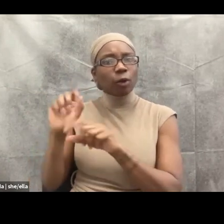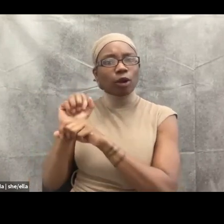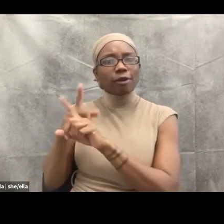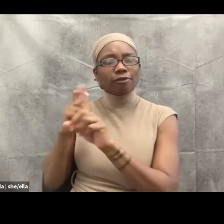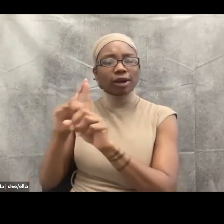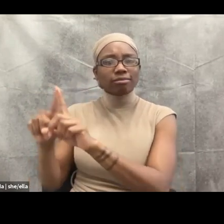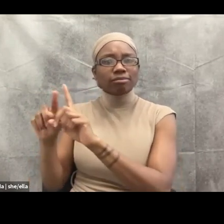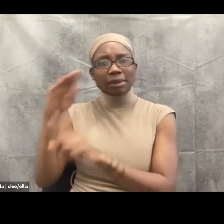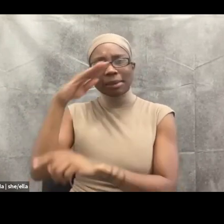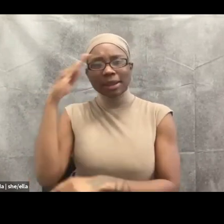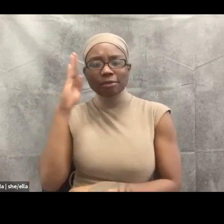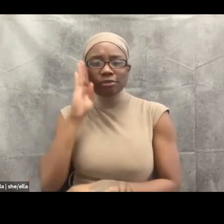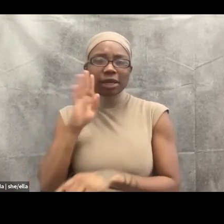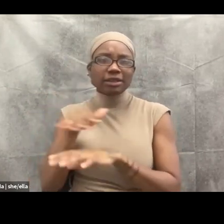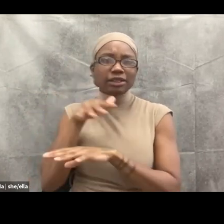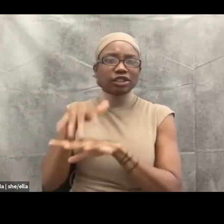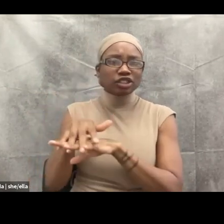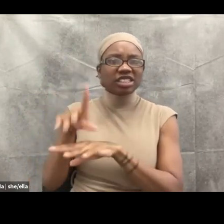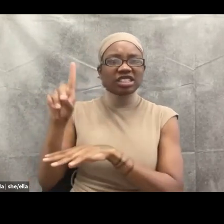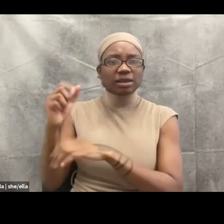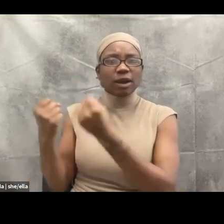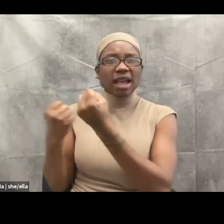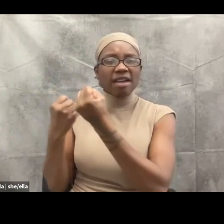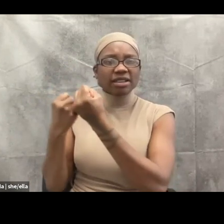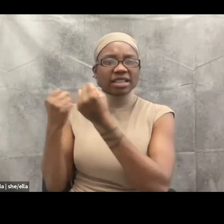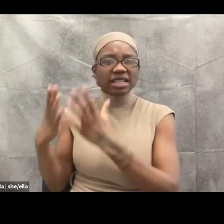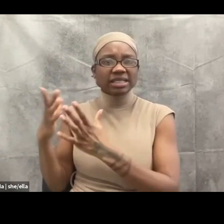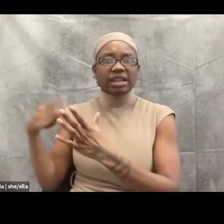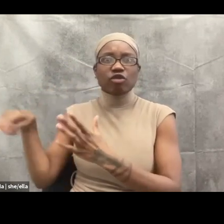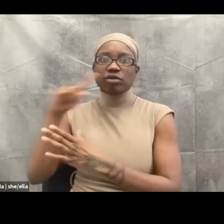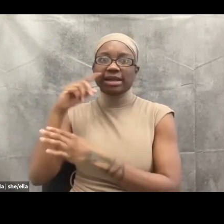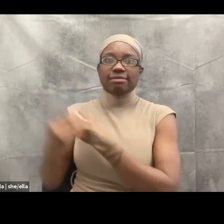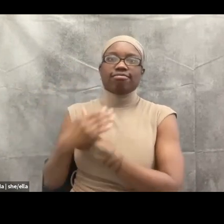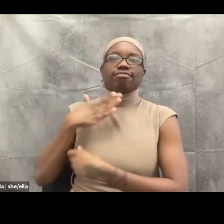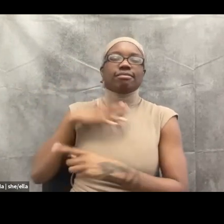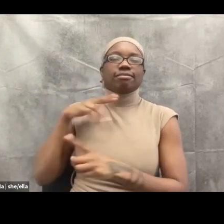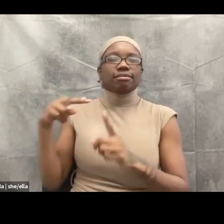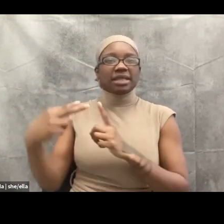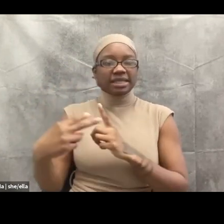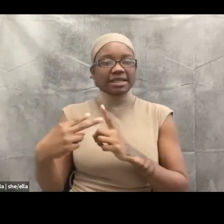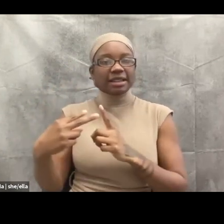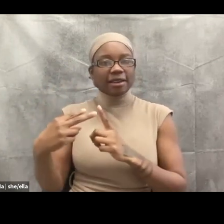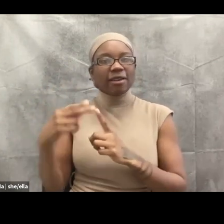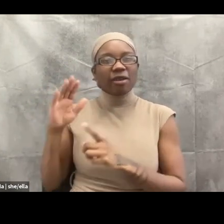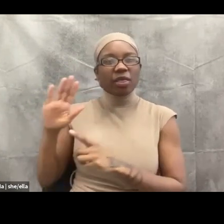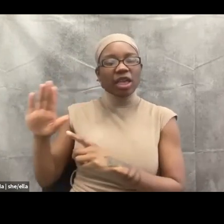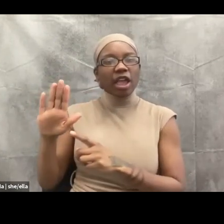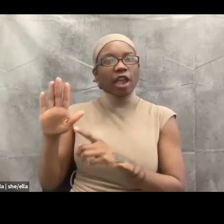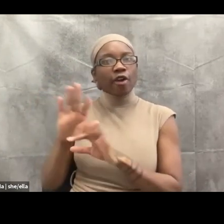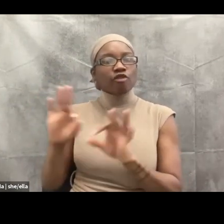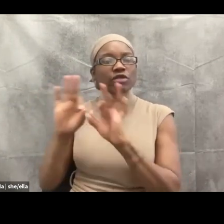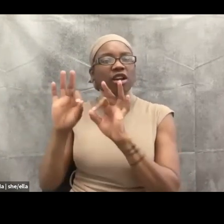critical suicide studies. So, uh, so I have a collection of things to talk about, but I don't think they're, there's novel